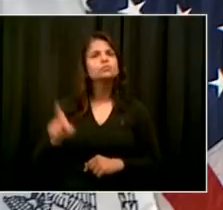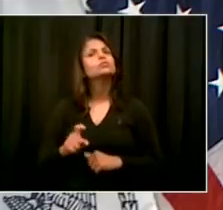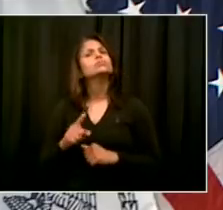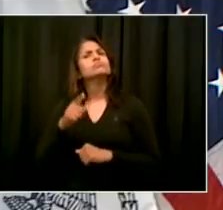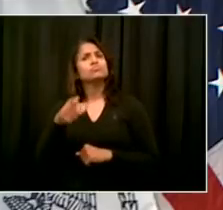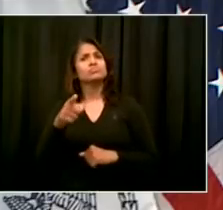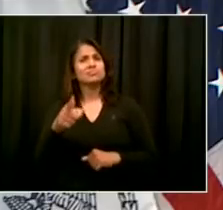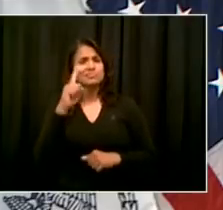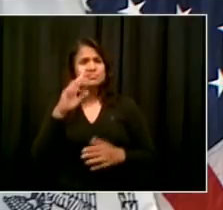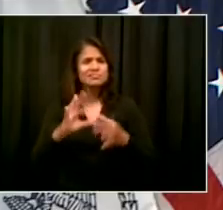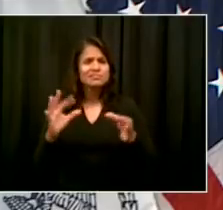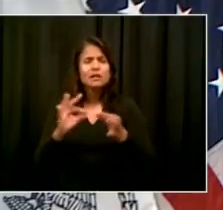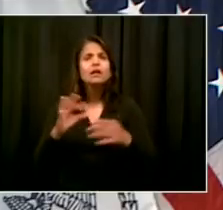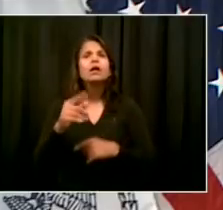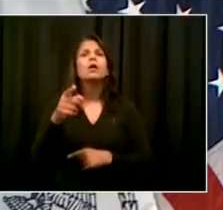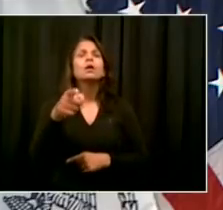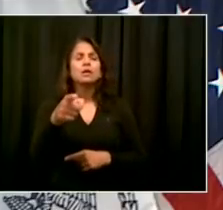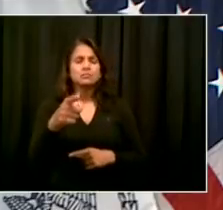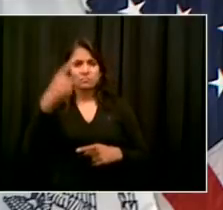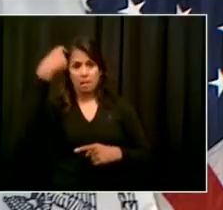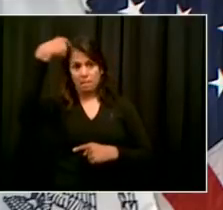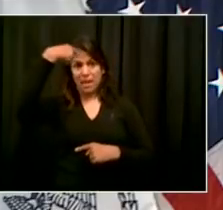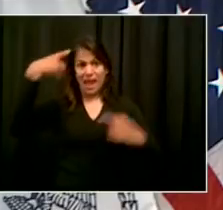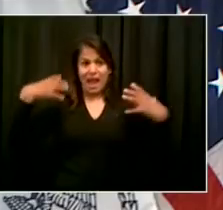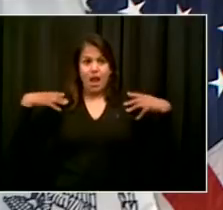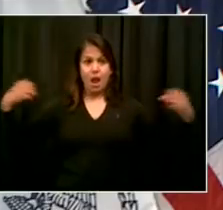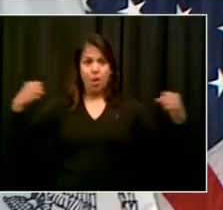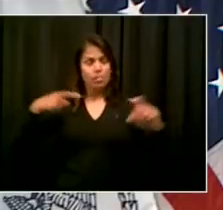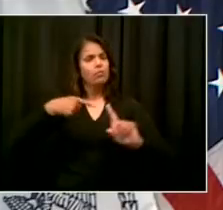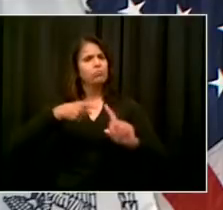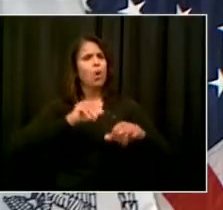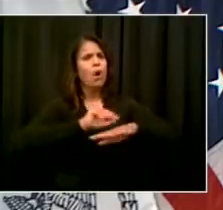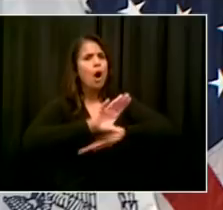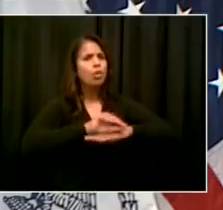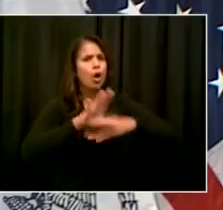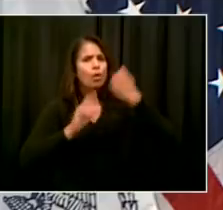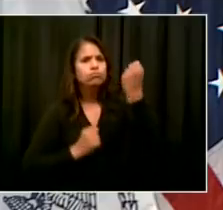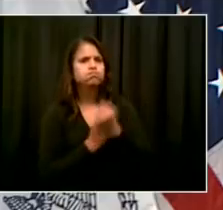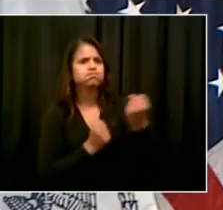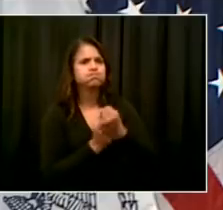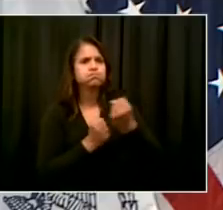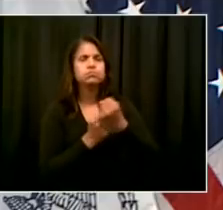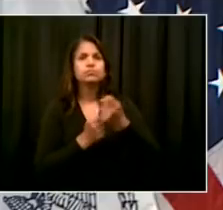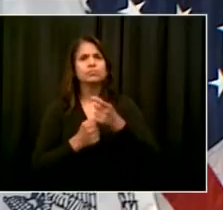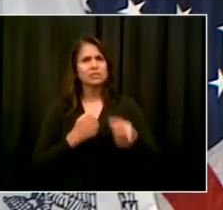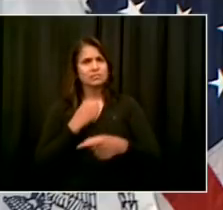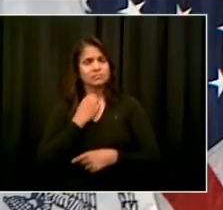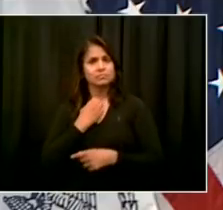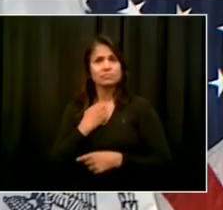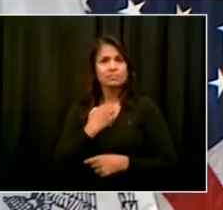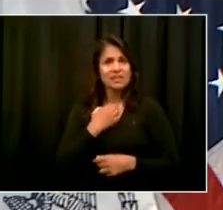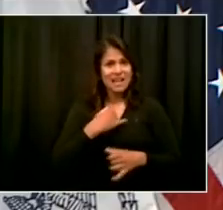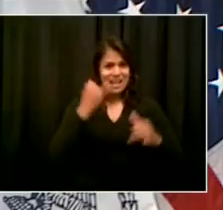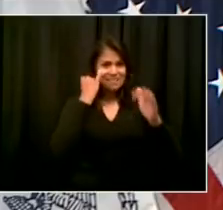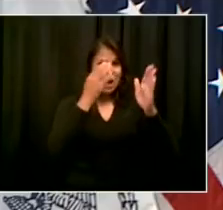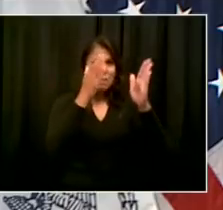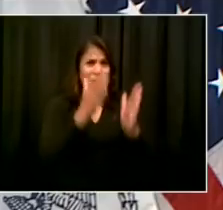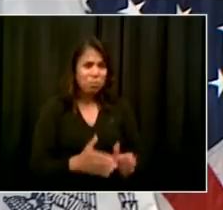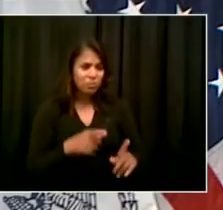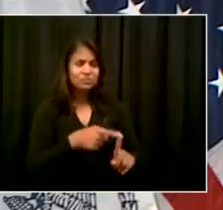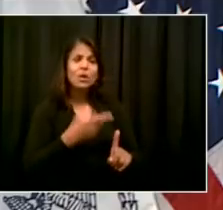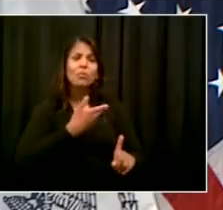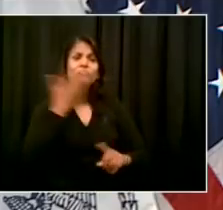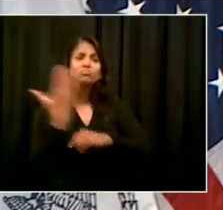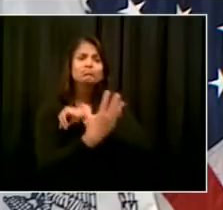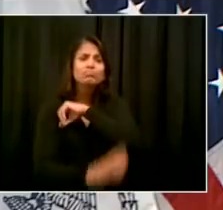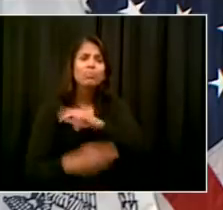is there anything new being done to address the mental health needs of these hundreds of people, including children, who have been affected by this series of